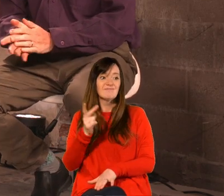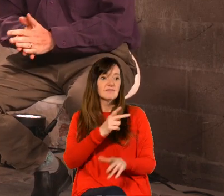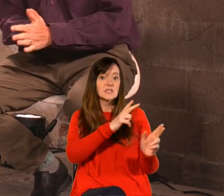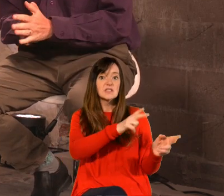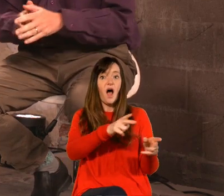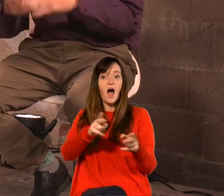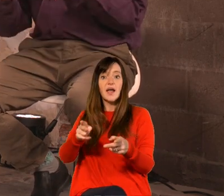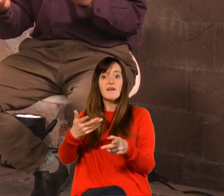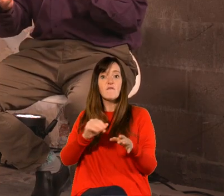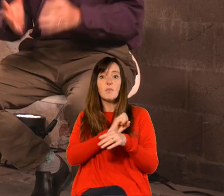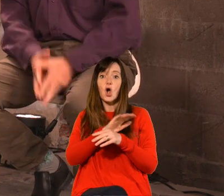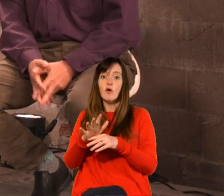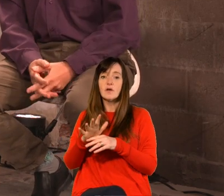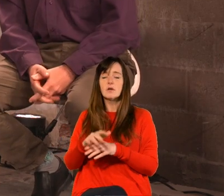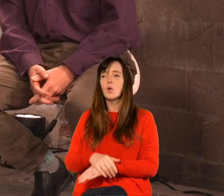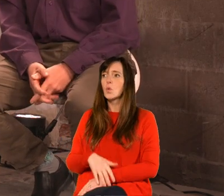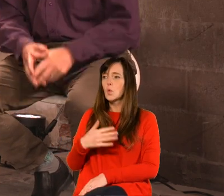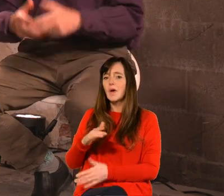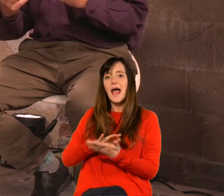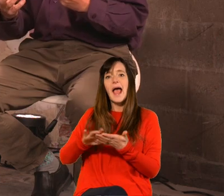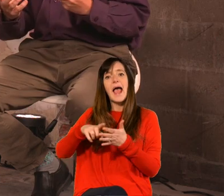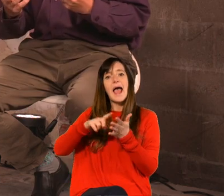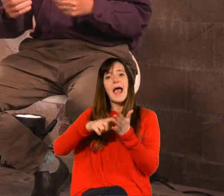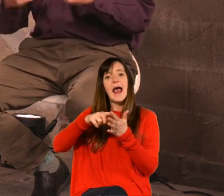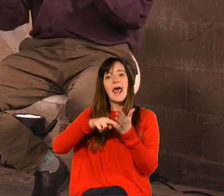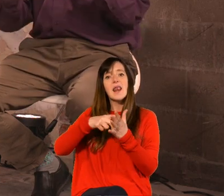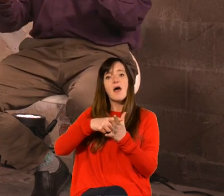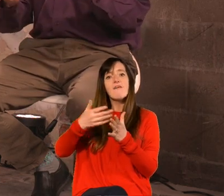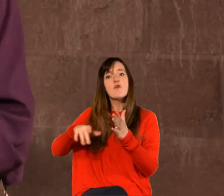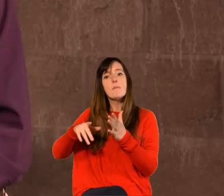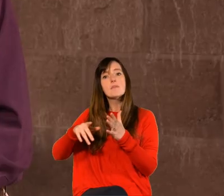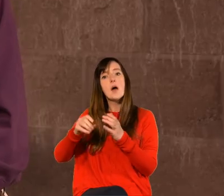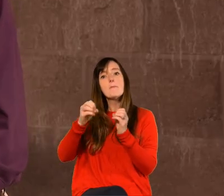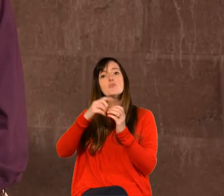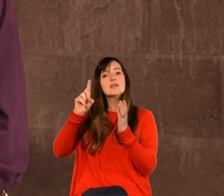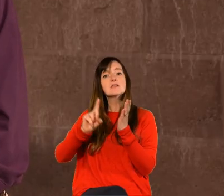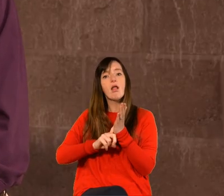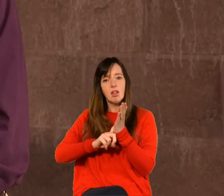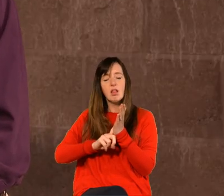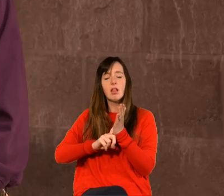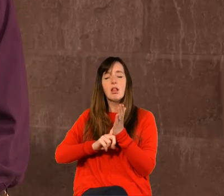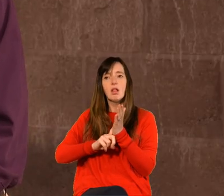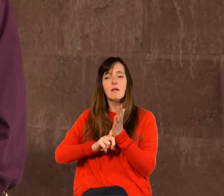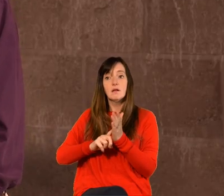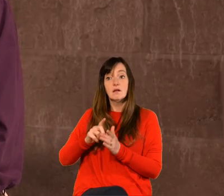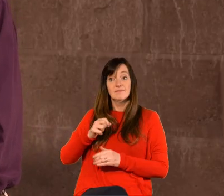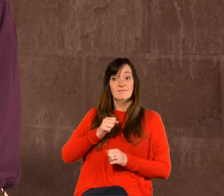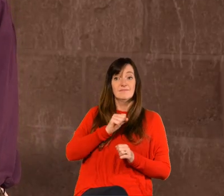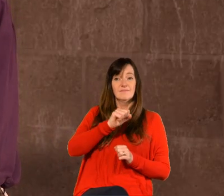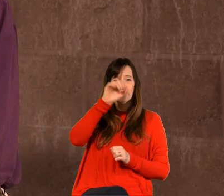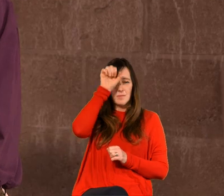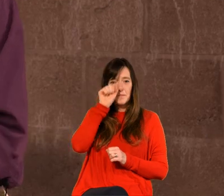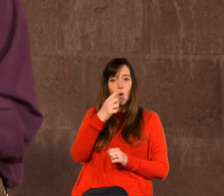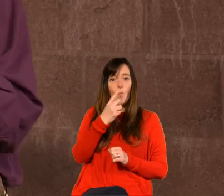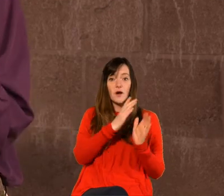bristol so uh absolutely brilliant question uh helena thank you uh for that and i mentioned in my uh in my talk uh one resource which is john lennox's